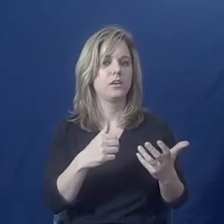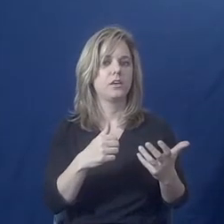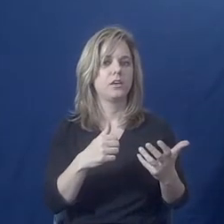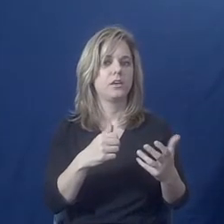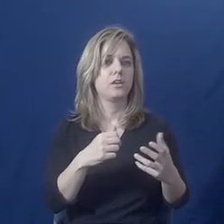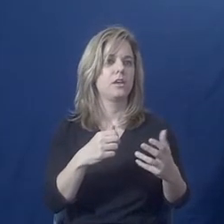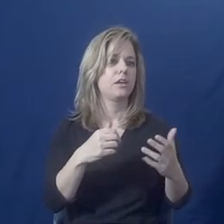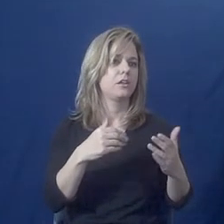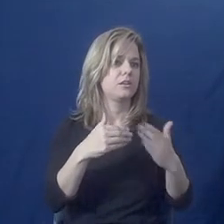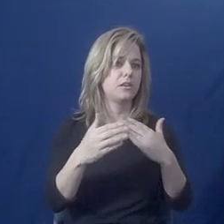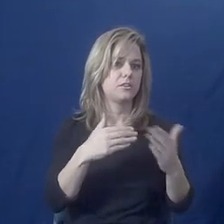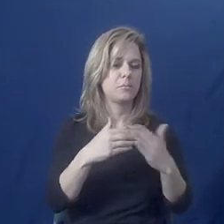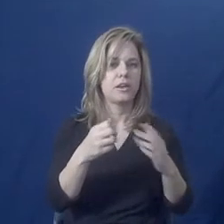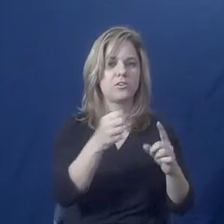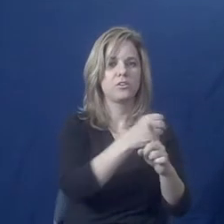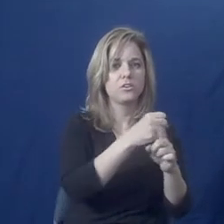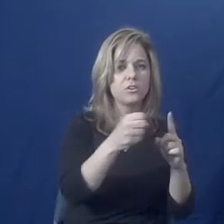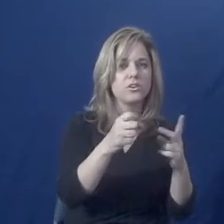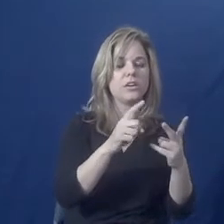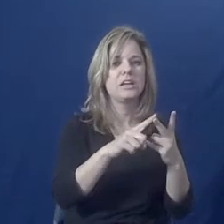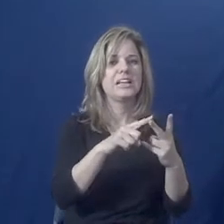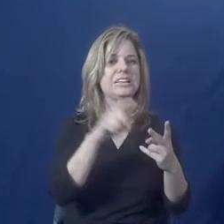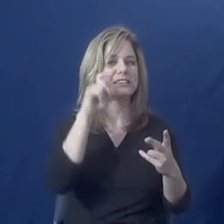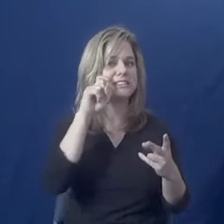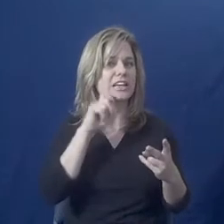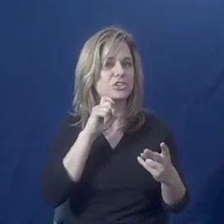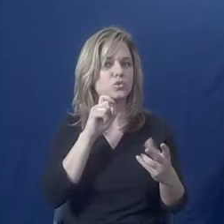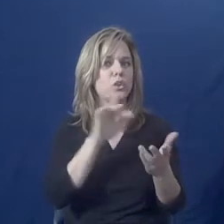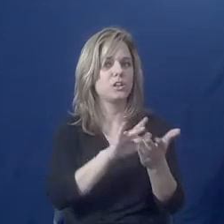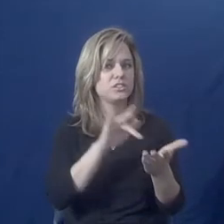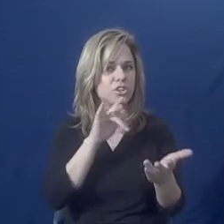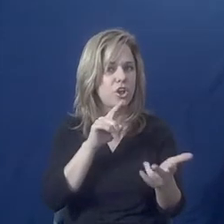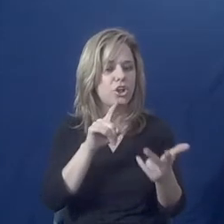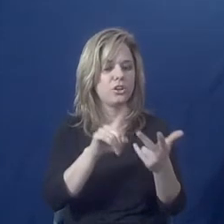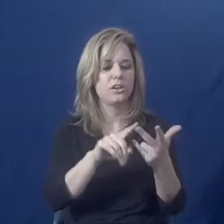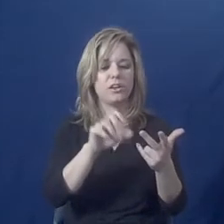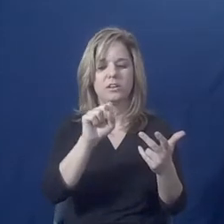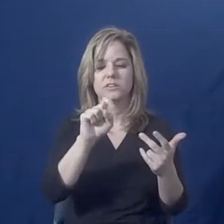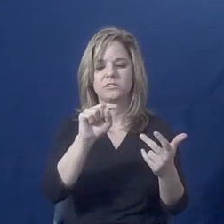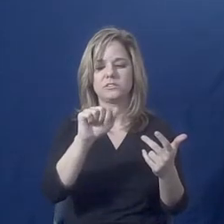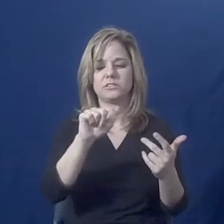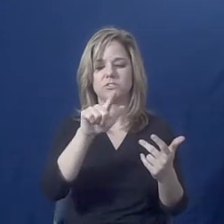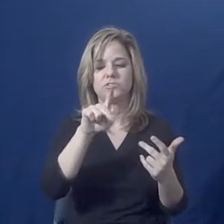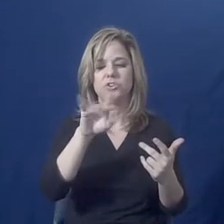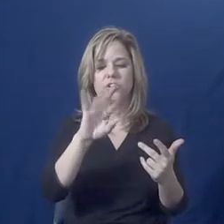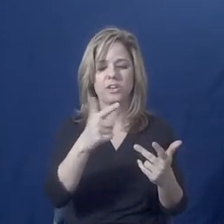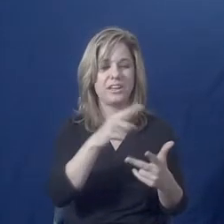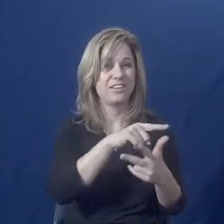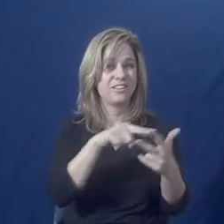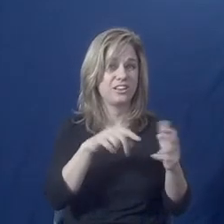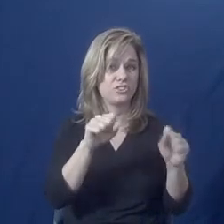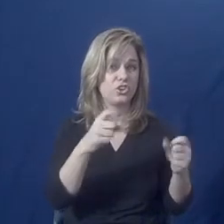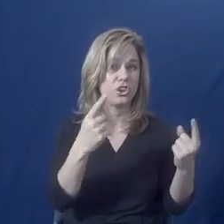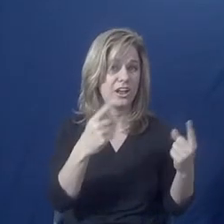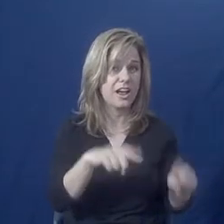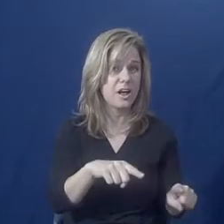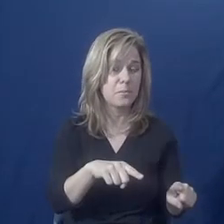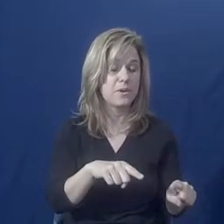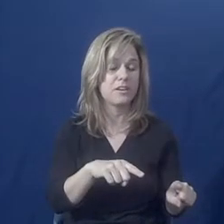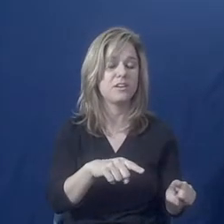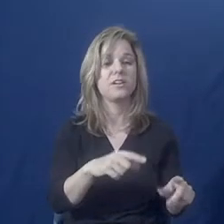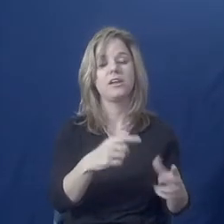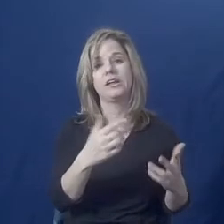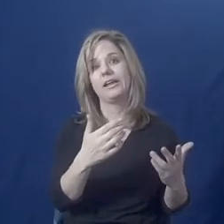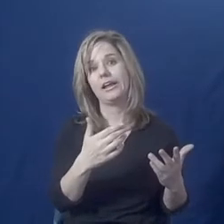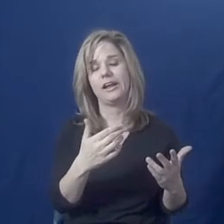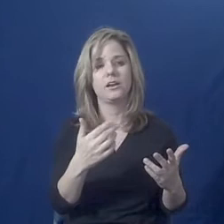often. And they may or may not have a lot of understanding about different disabilities. So